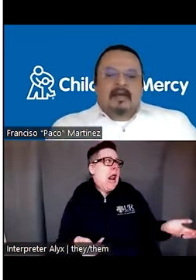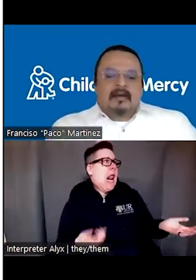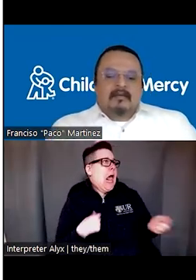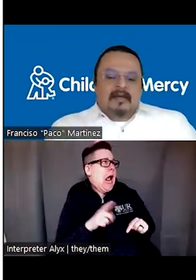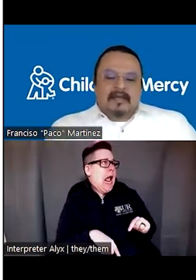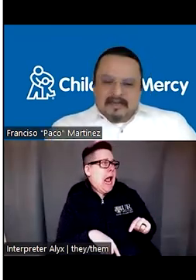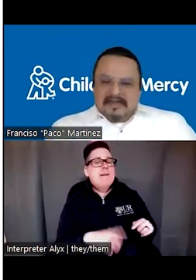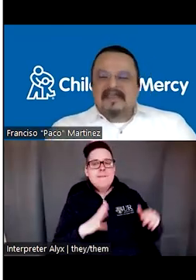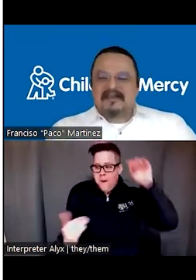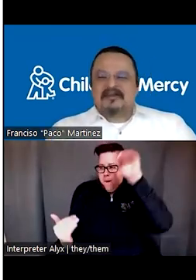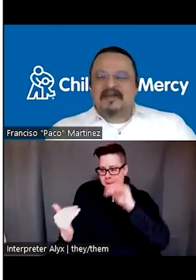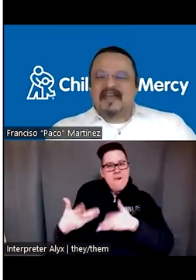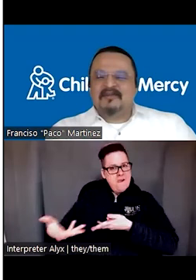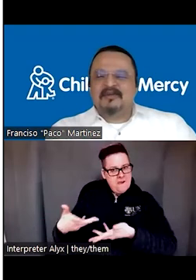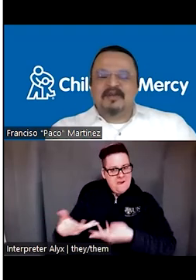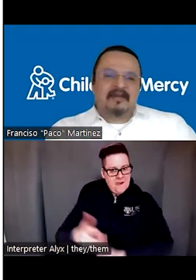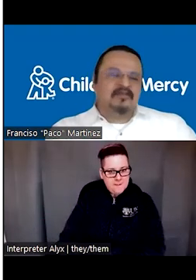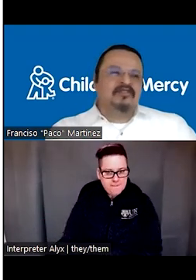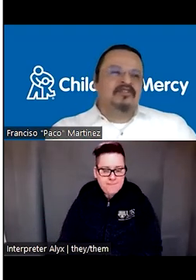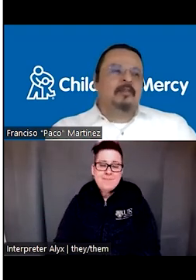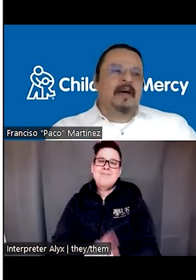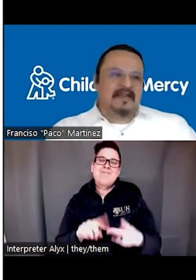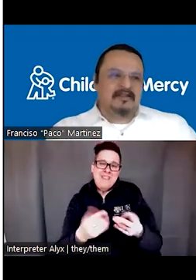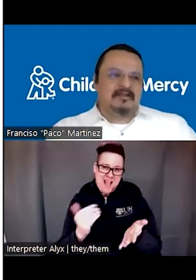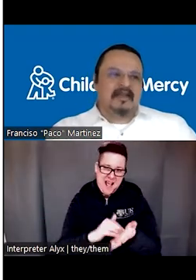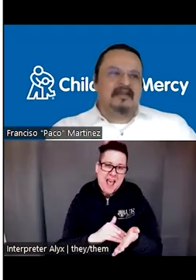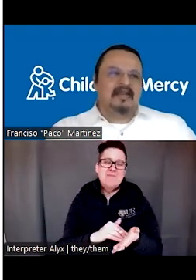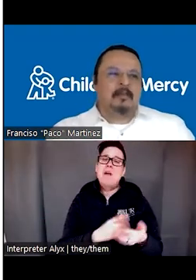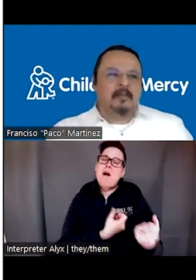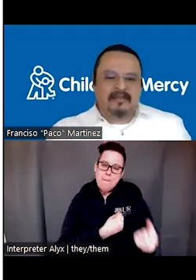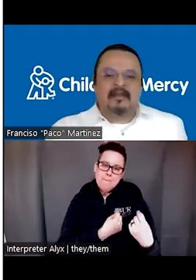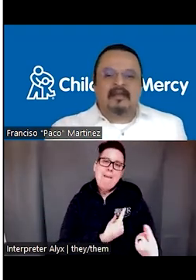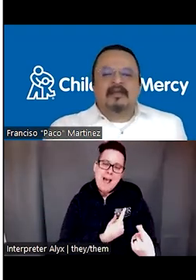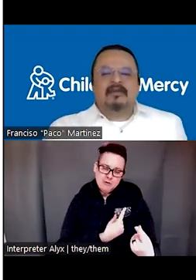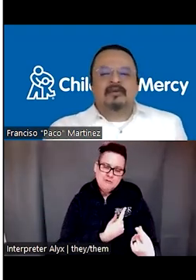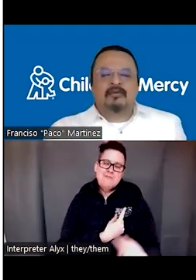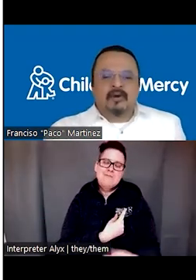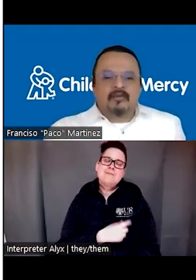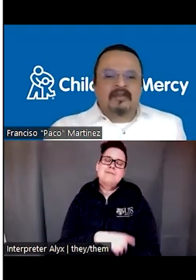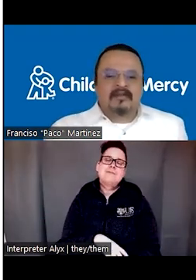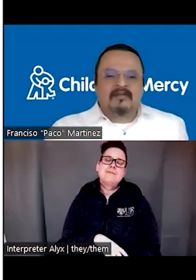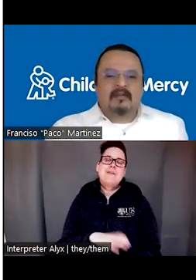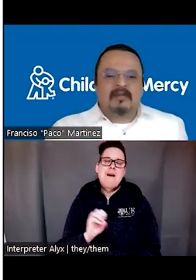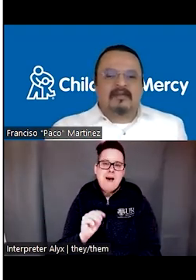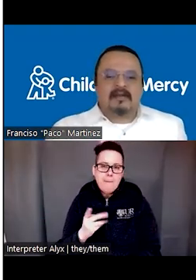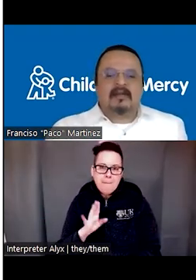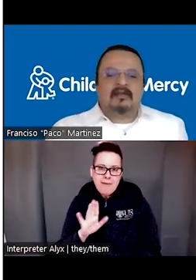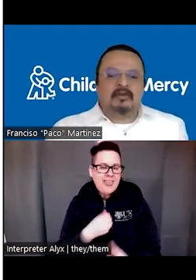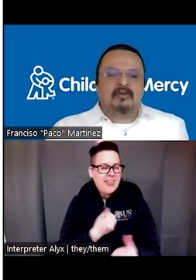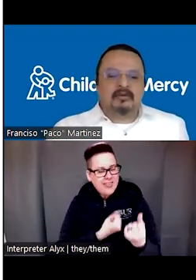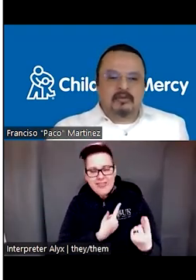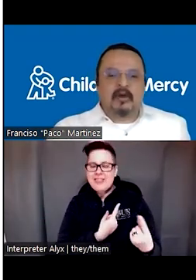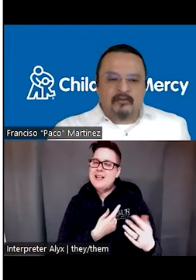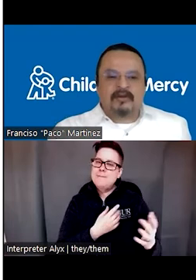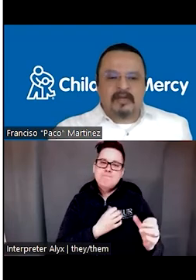Uh, again, we have to, we have to use compassion and empathy to work with these families, uh,